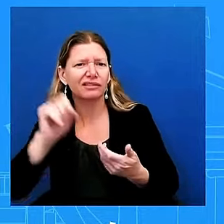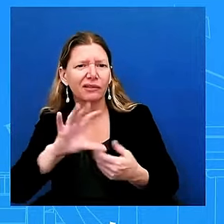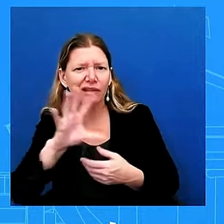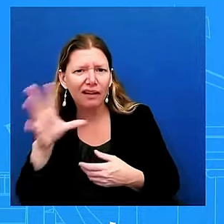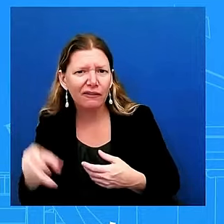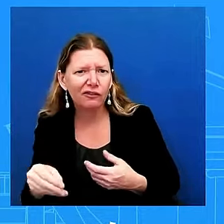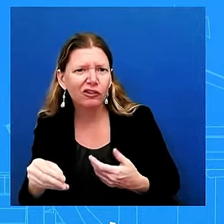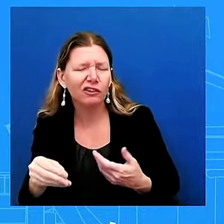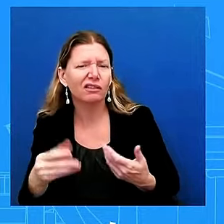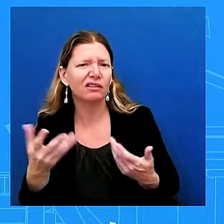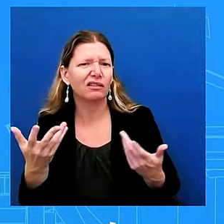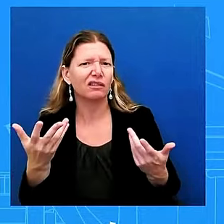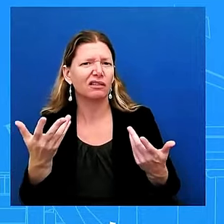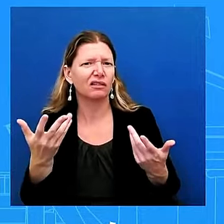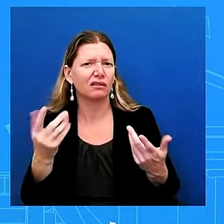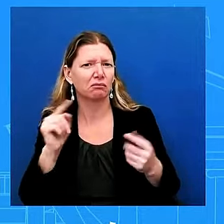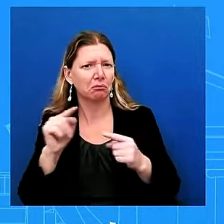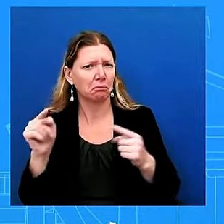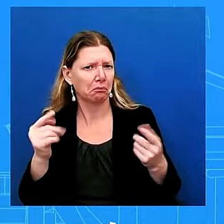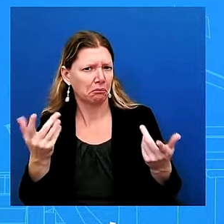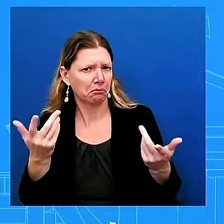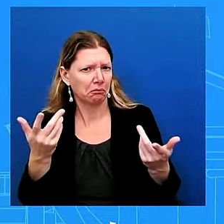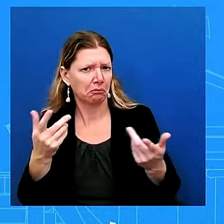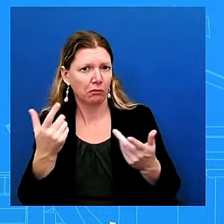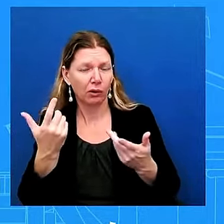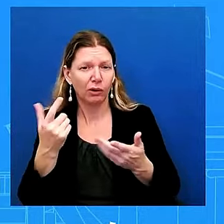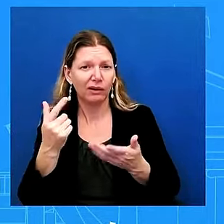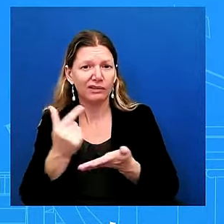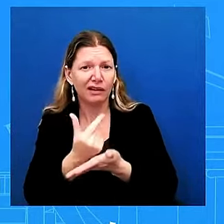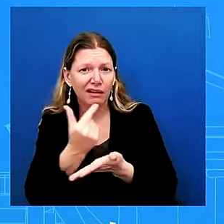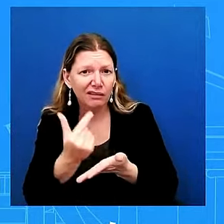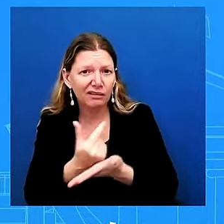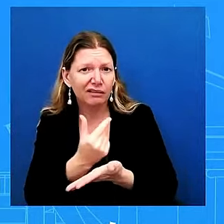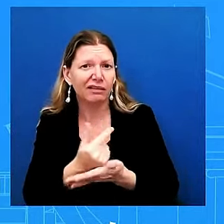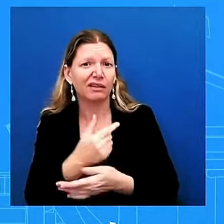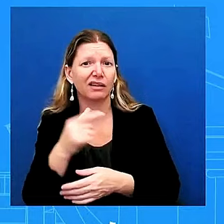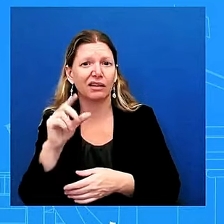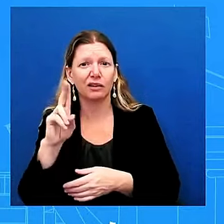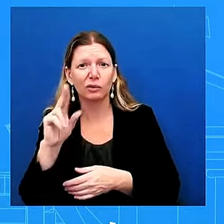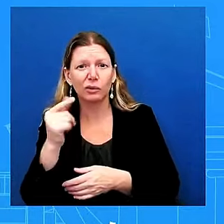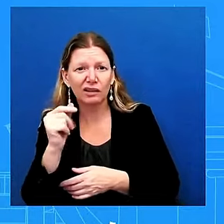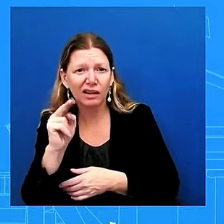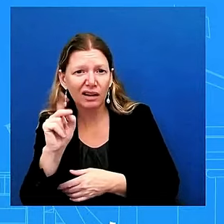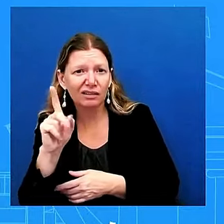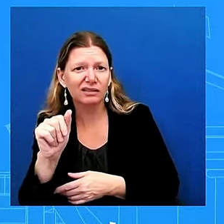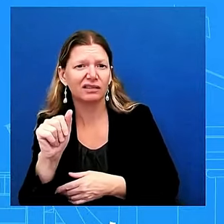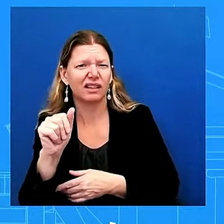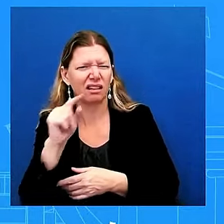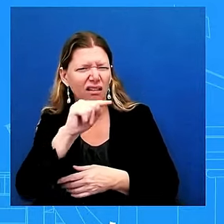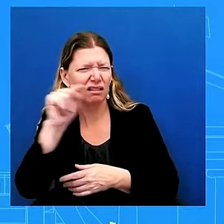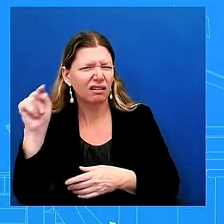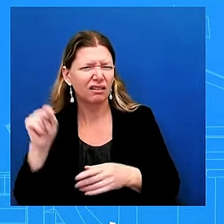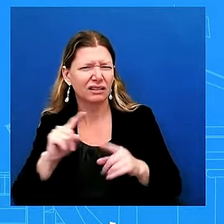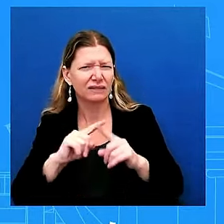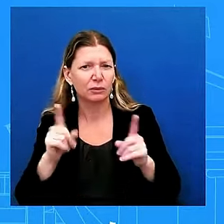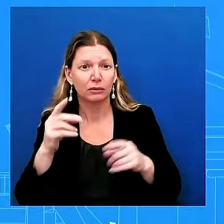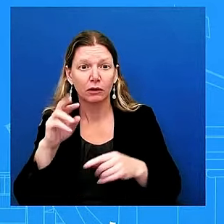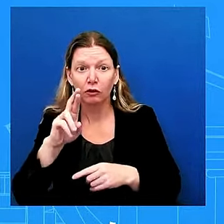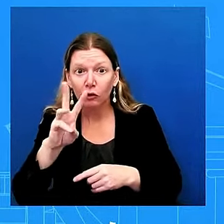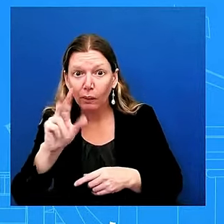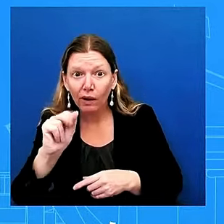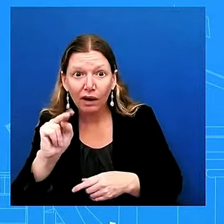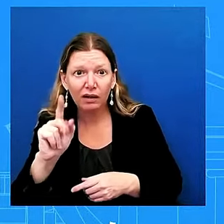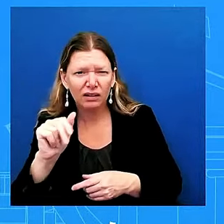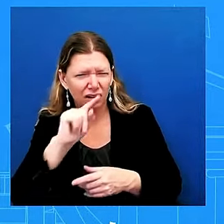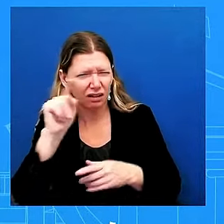ghana uganda those have been some places the presidents and wanda no i hear you so look he's going to be abroad from